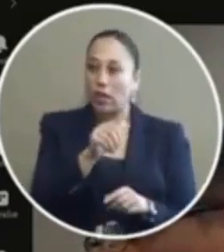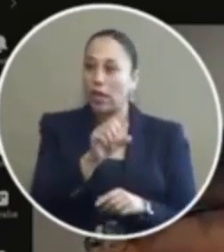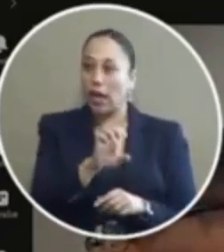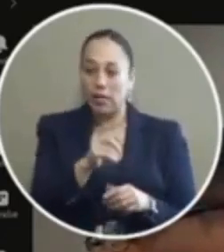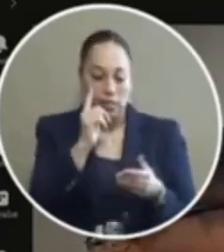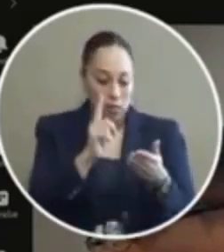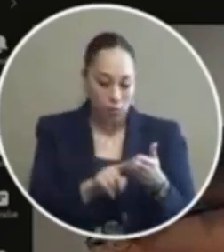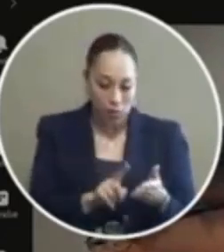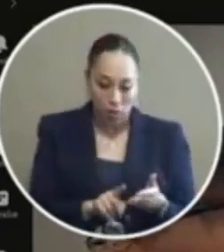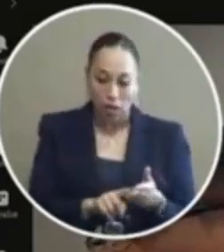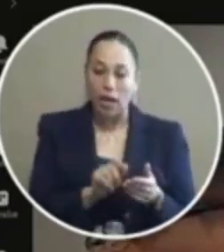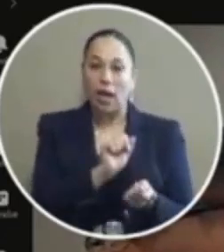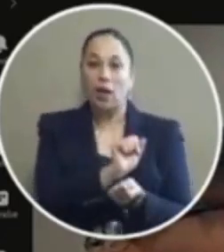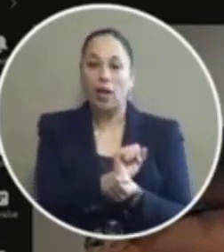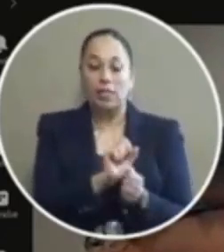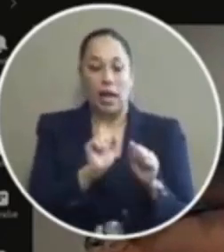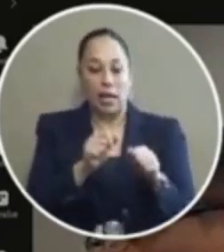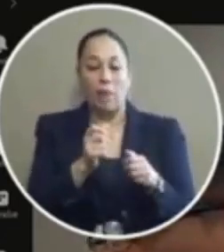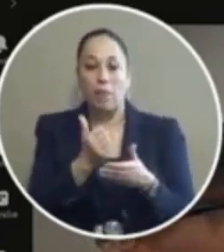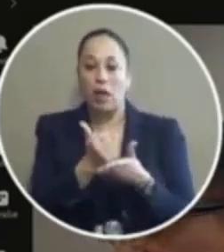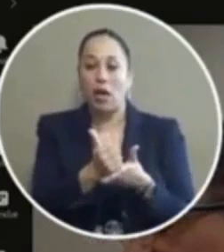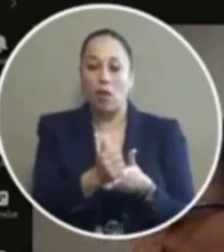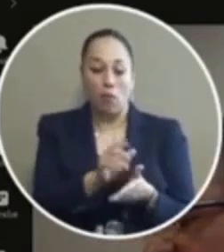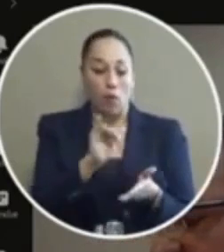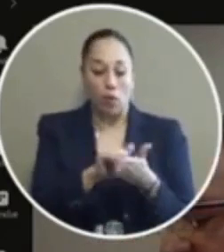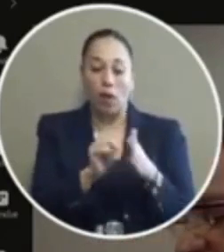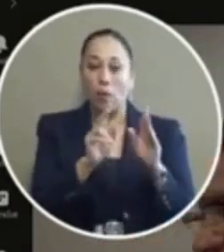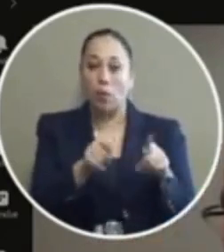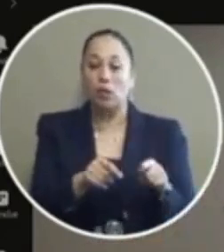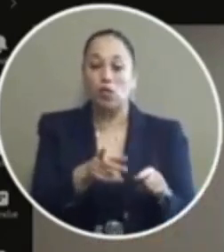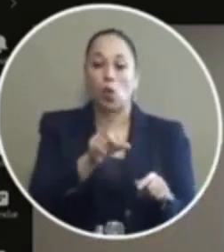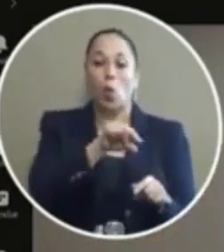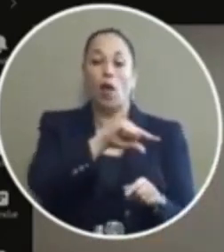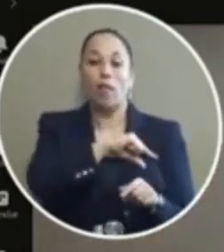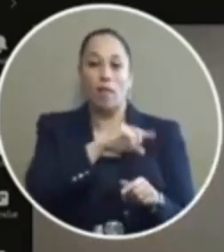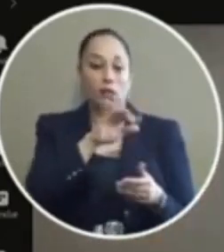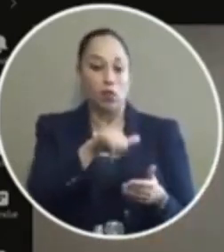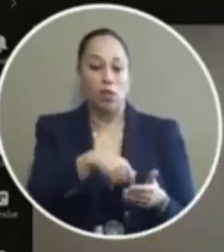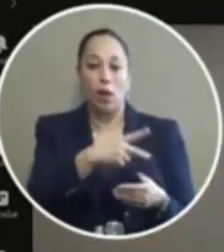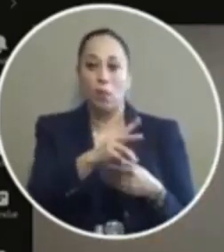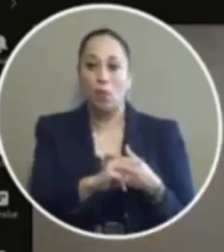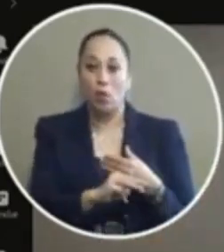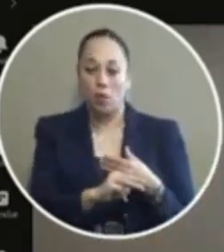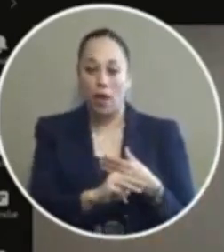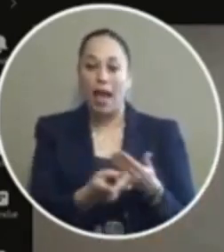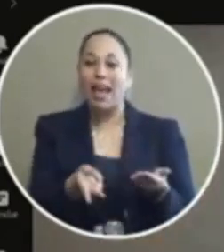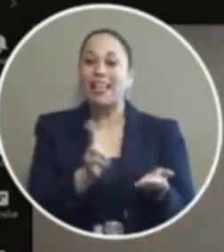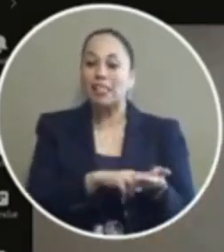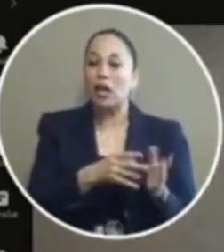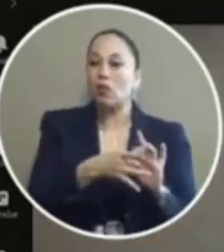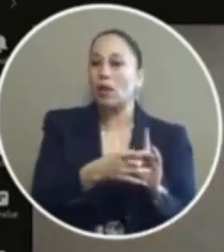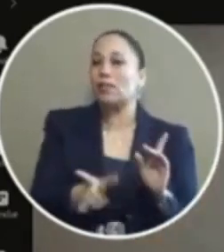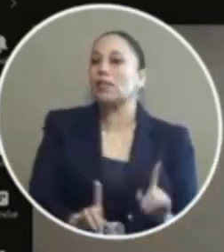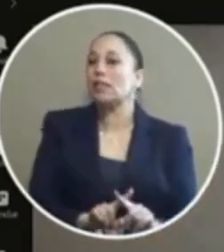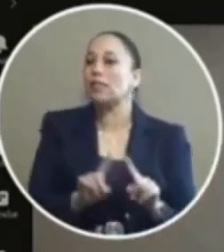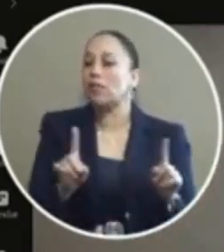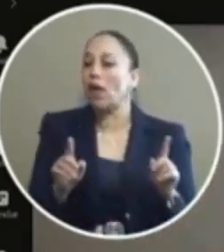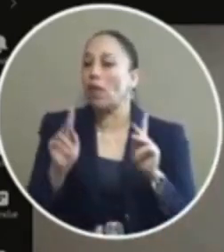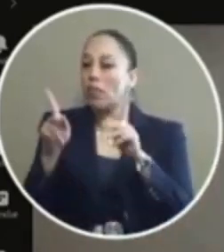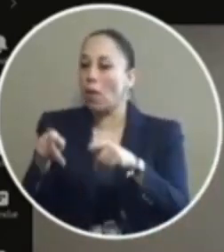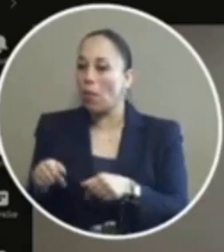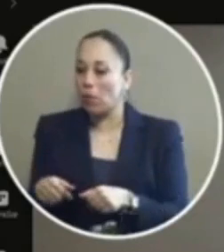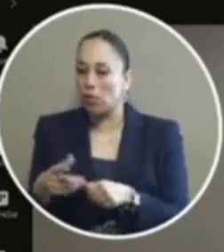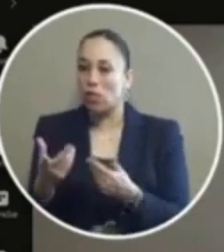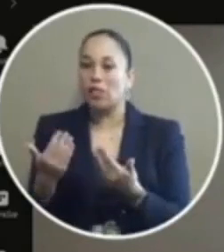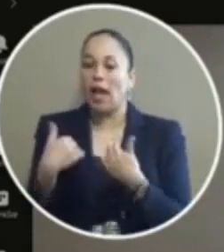have an arrest which could be helpful to that individual who qualifies for that program sight and release is different so the person will be